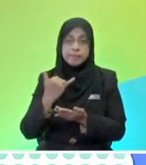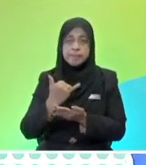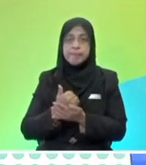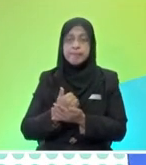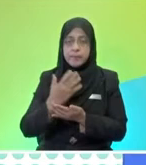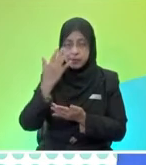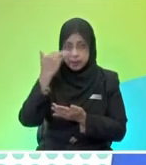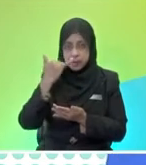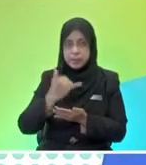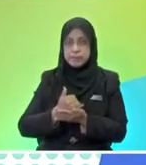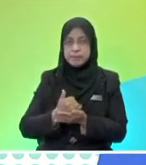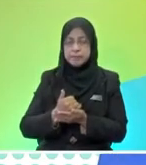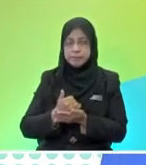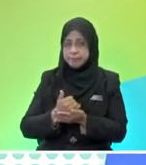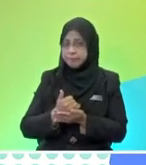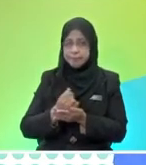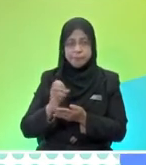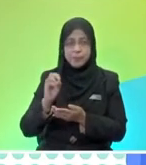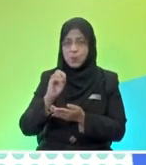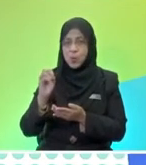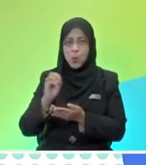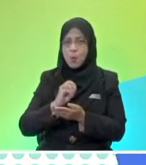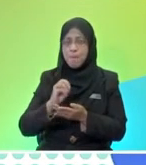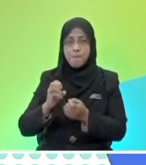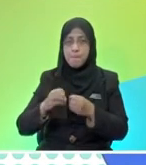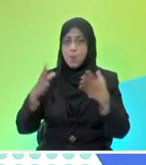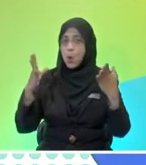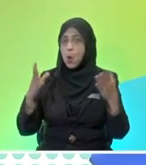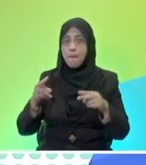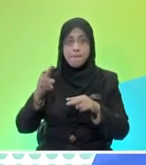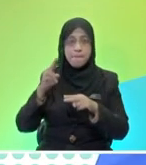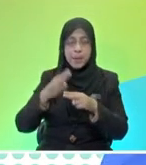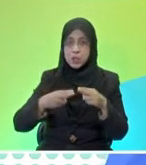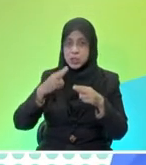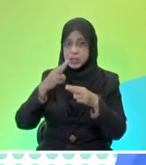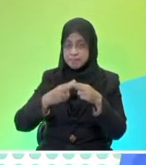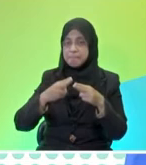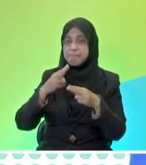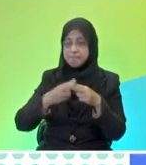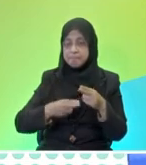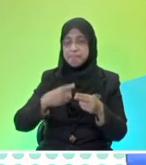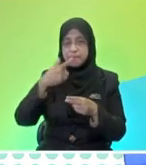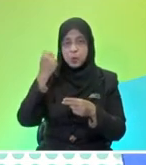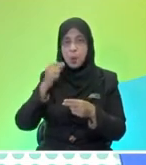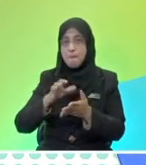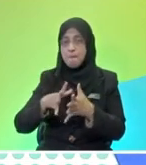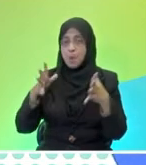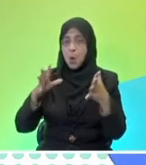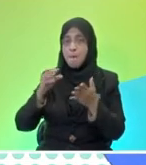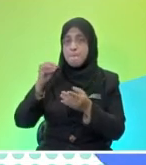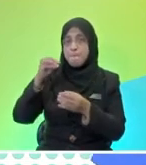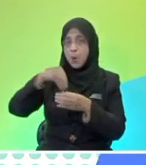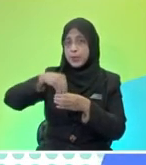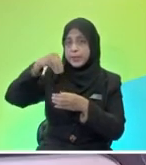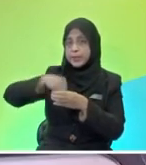Because there is no mass applied. There is more mass on it, yeah? Because there is more mass on